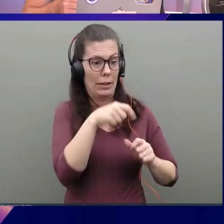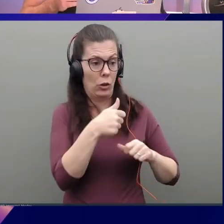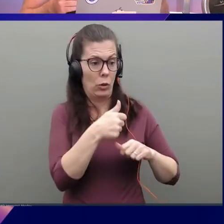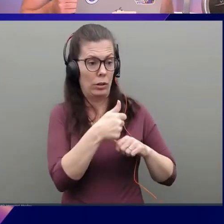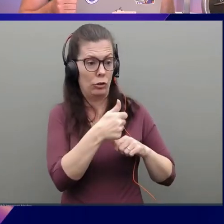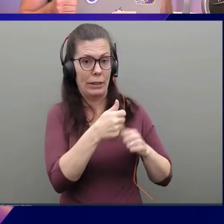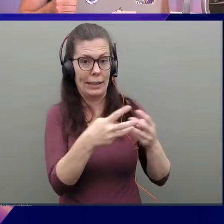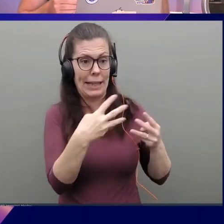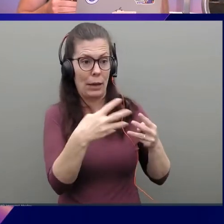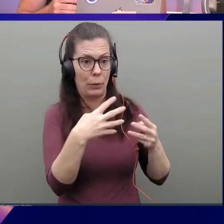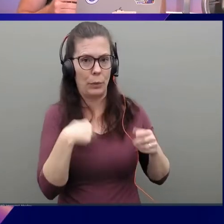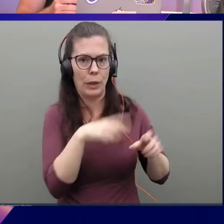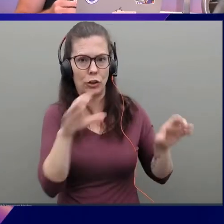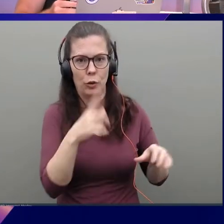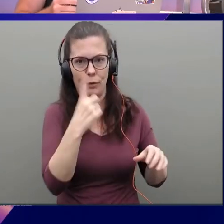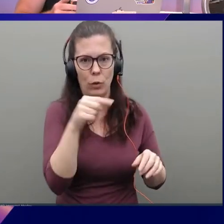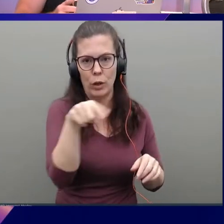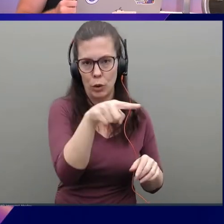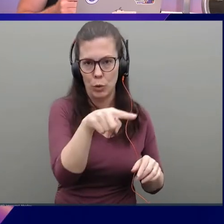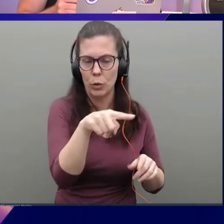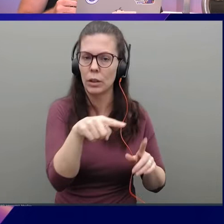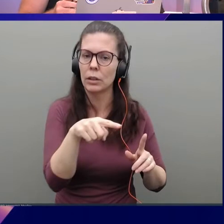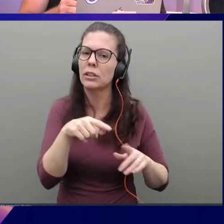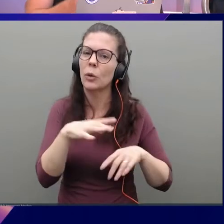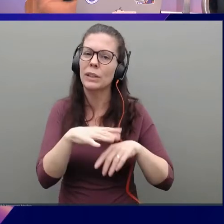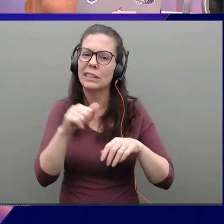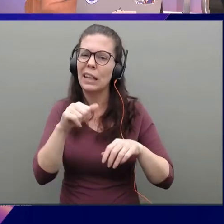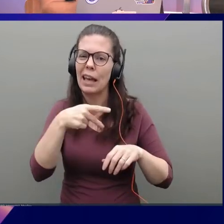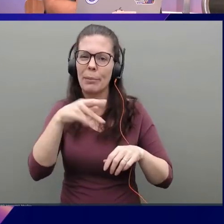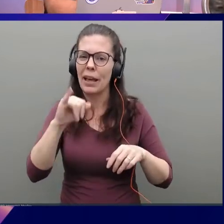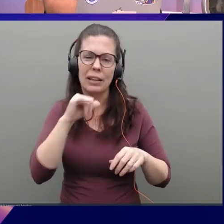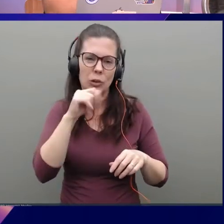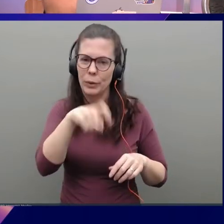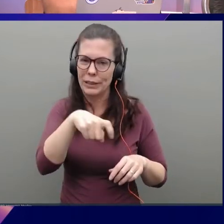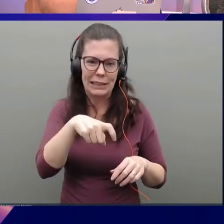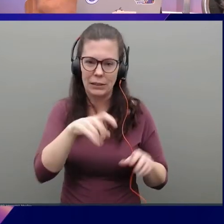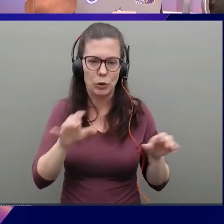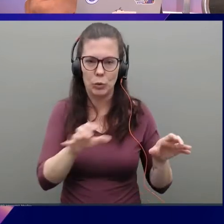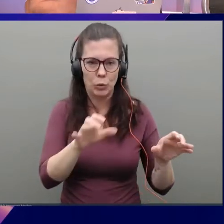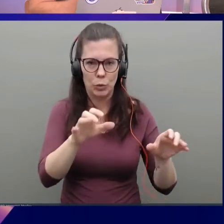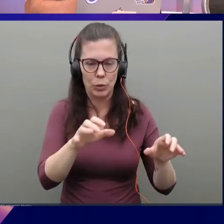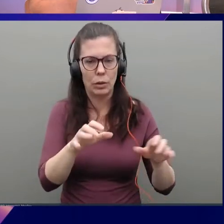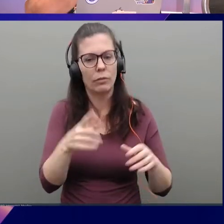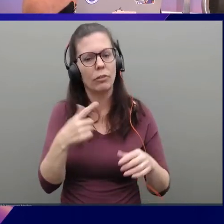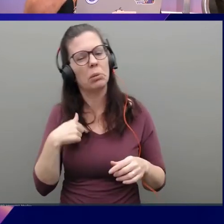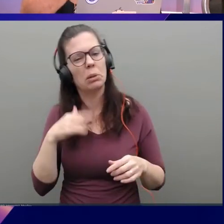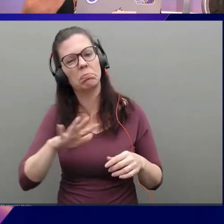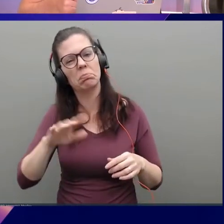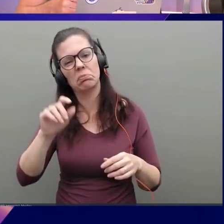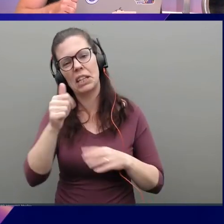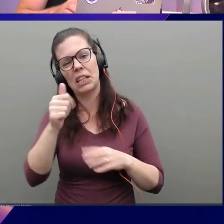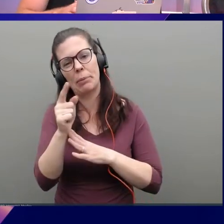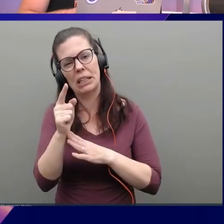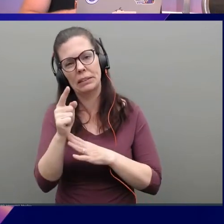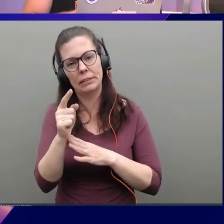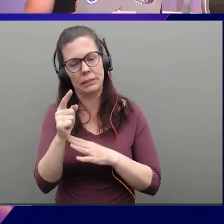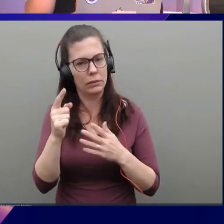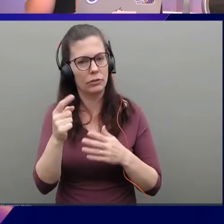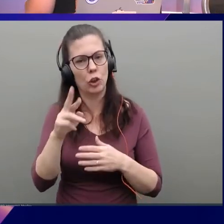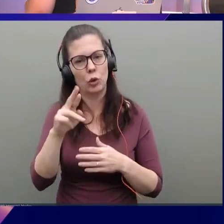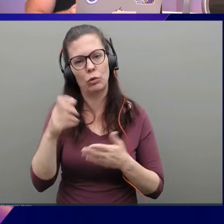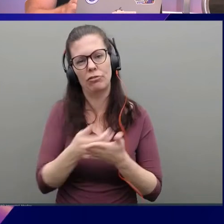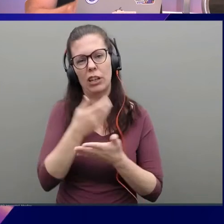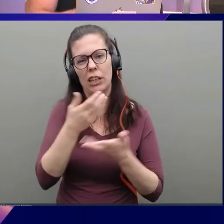So it's, again, taking away the APIs that you don't need to do. So it took, and this, for me, it took about 10 minutes for it to refresh and finish.